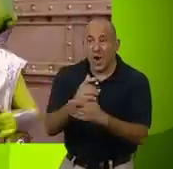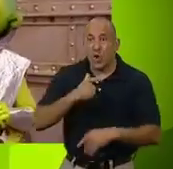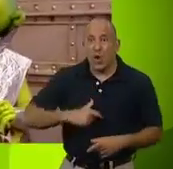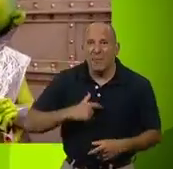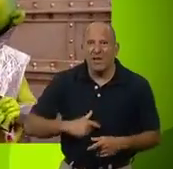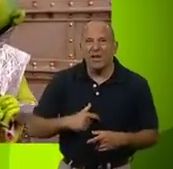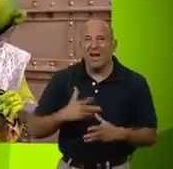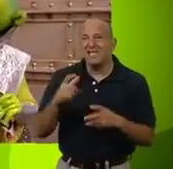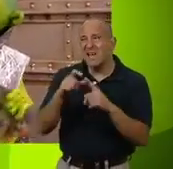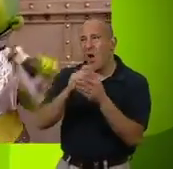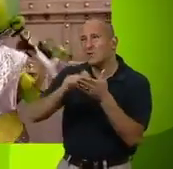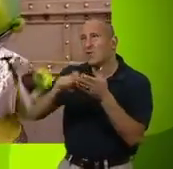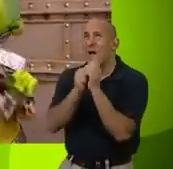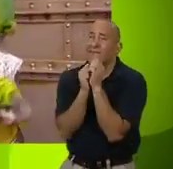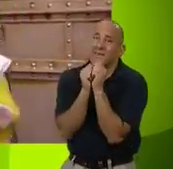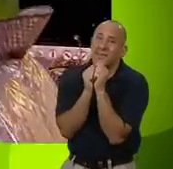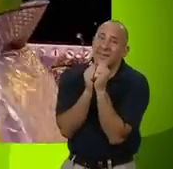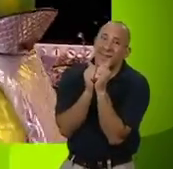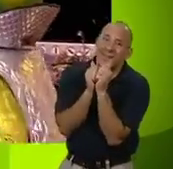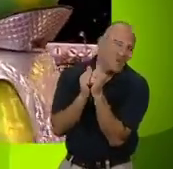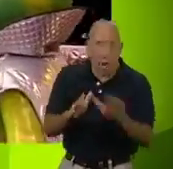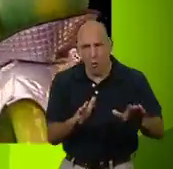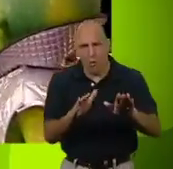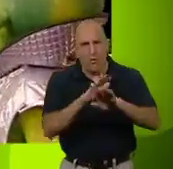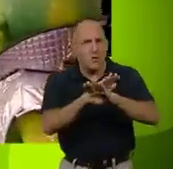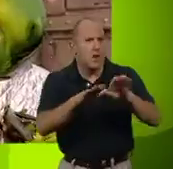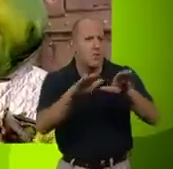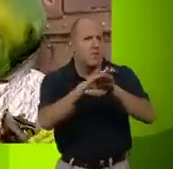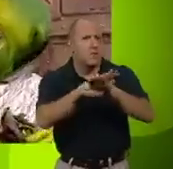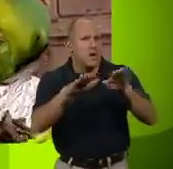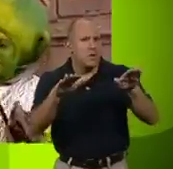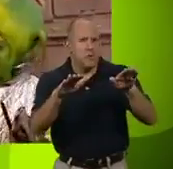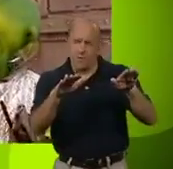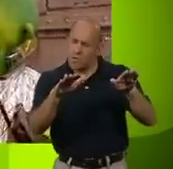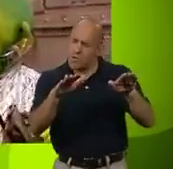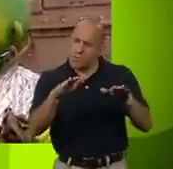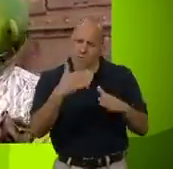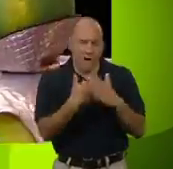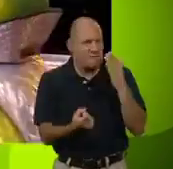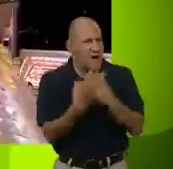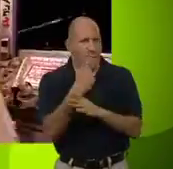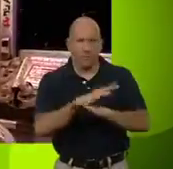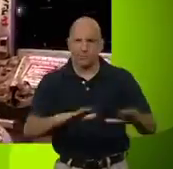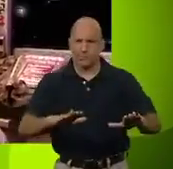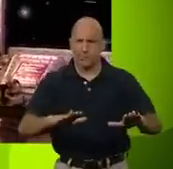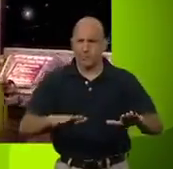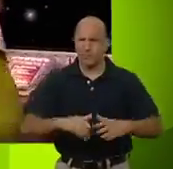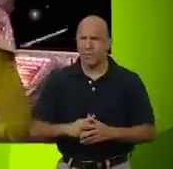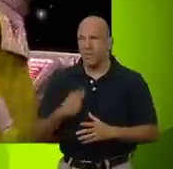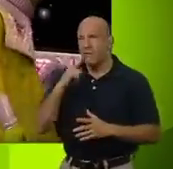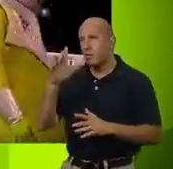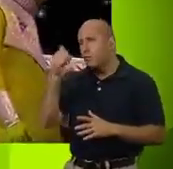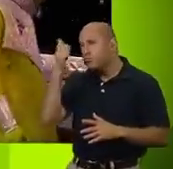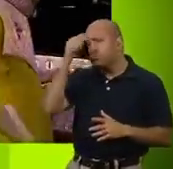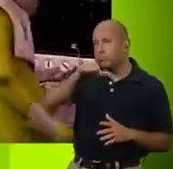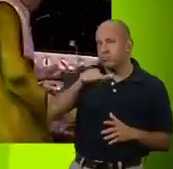And get Danny's autograph at last. No, no, no, no, no, I won't let it happen. But think of the